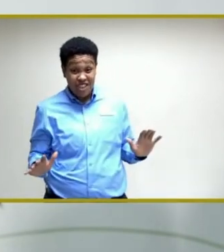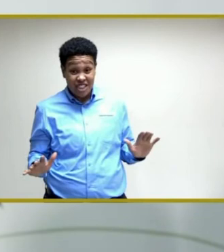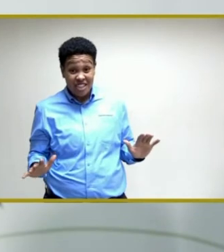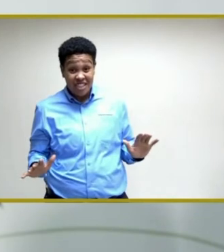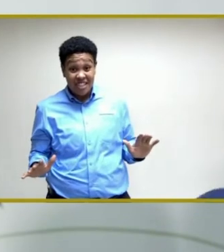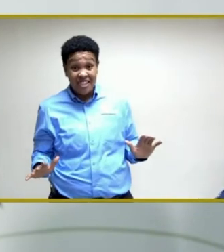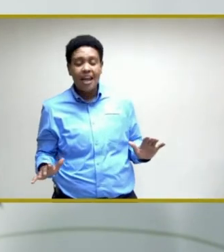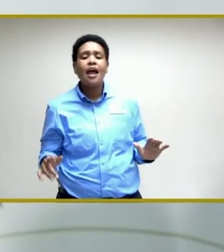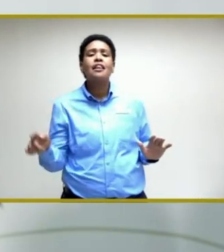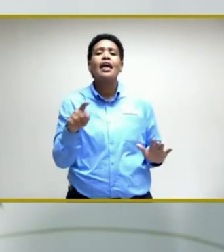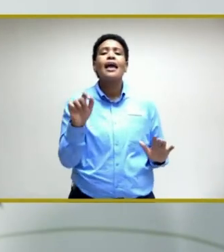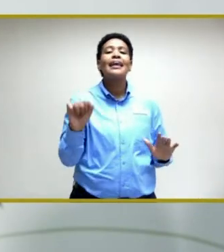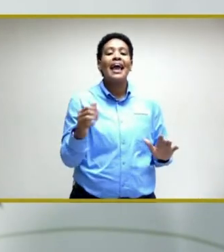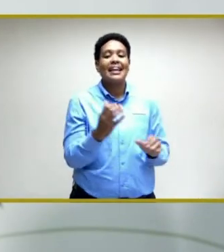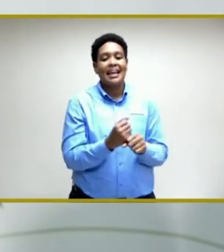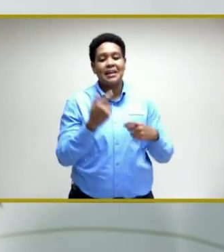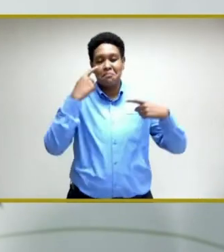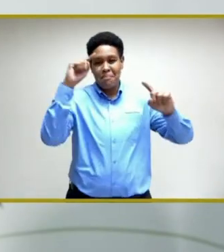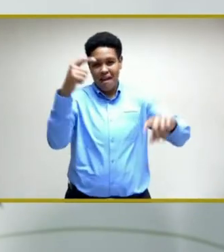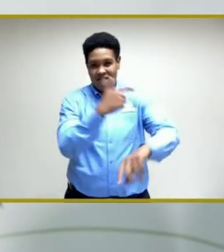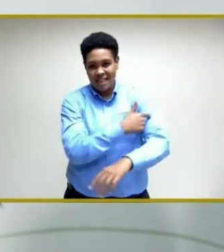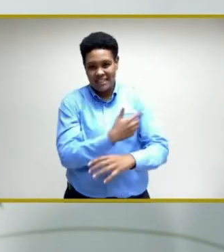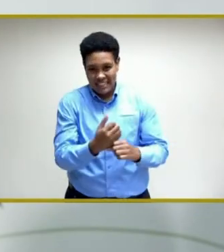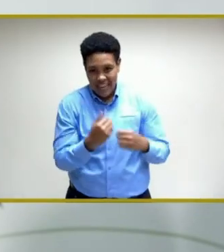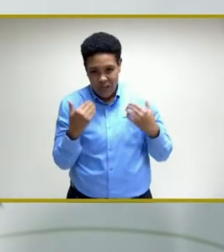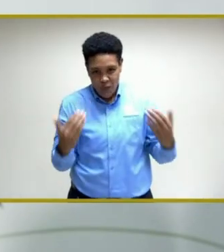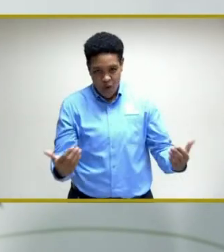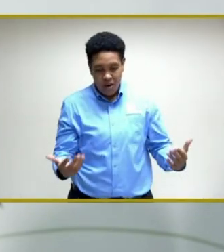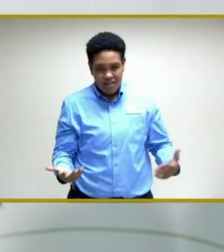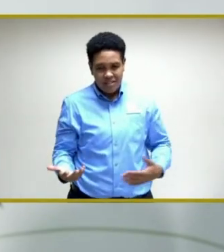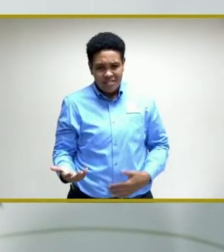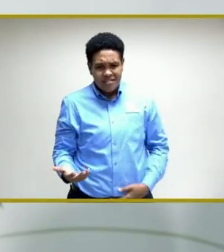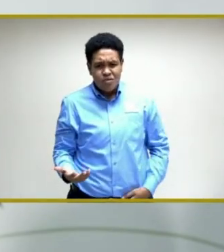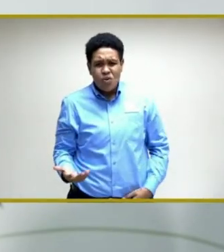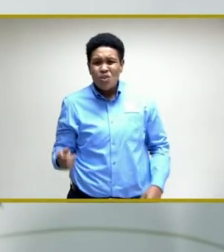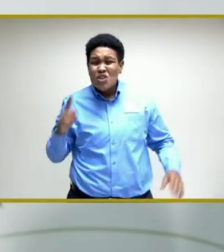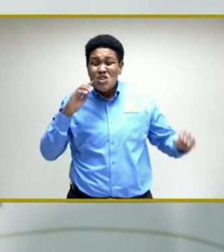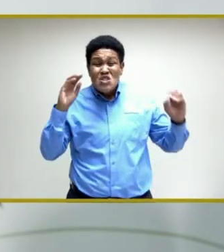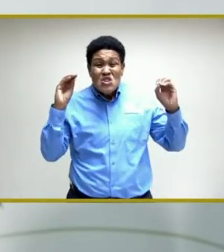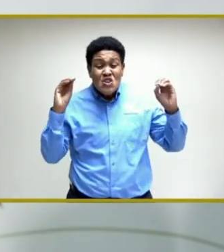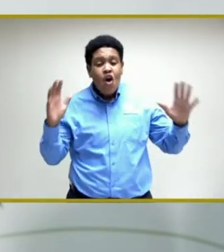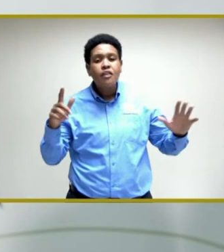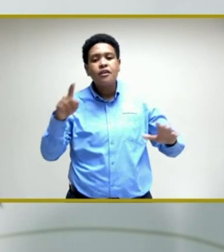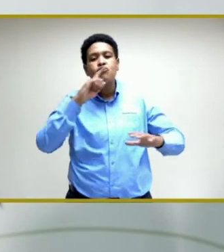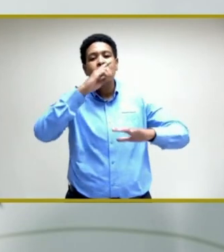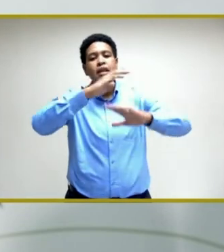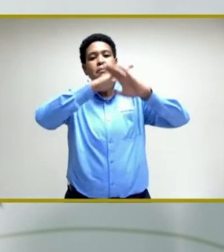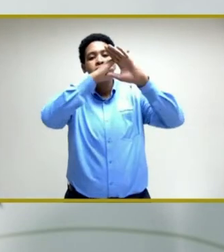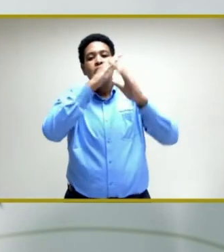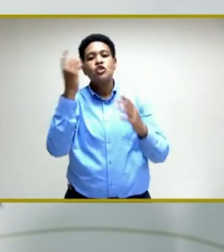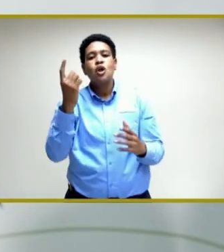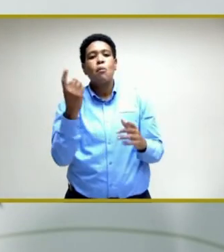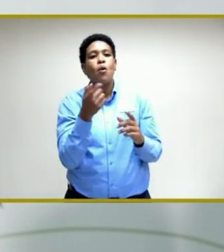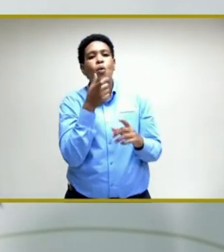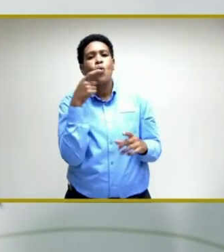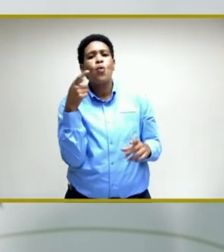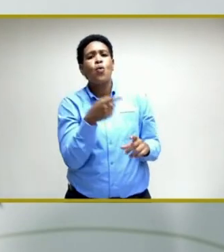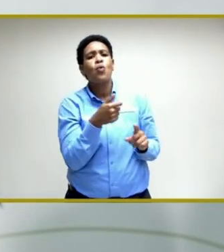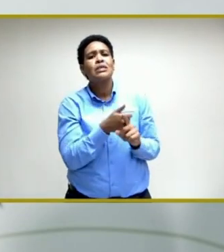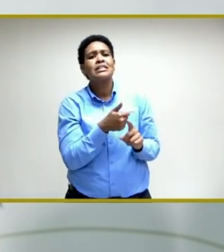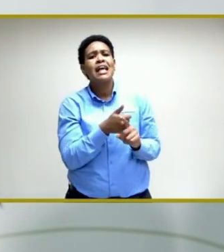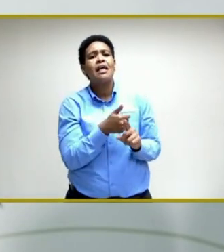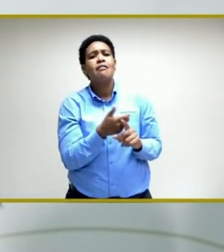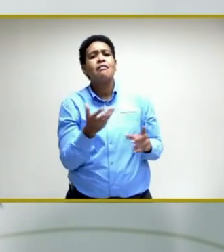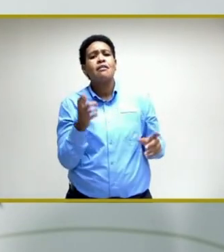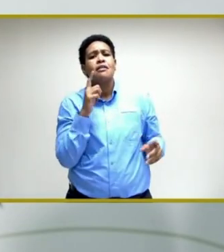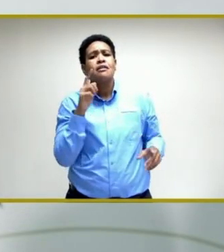they can get the vaccine. So, there is nothing to prevent somebody who is